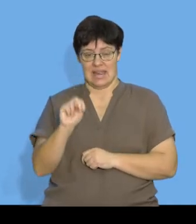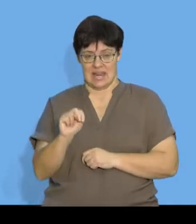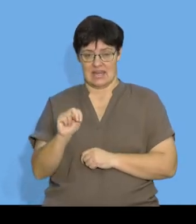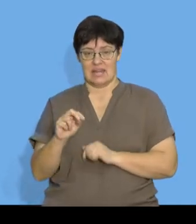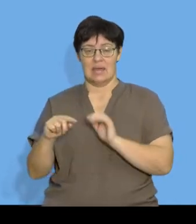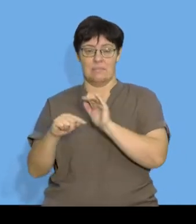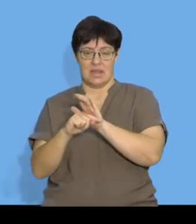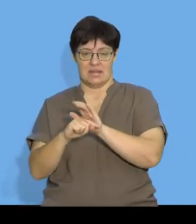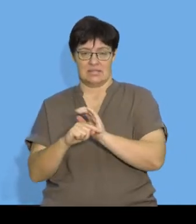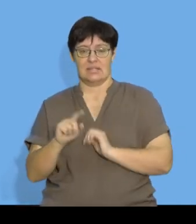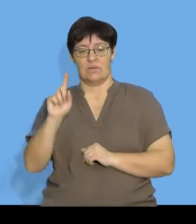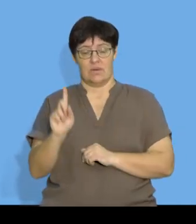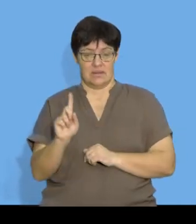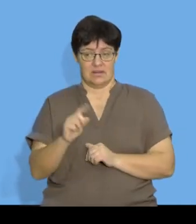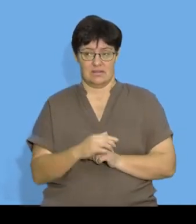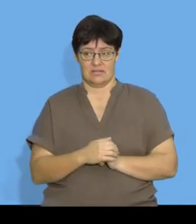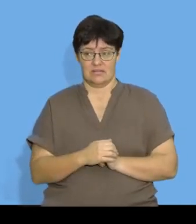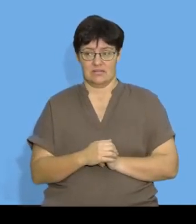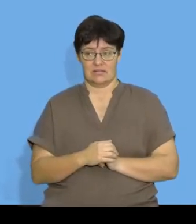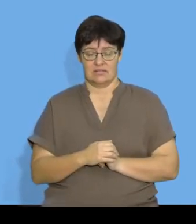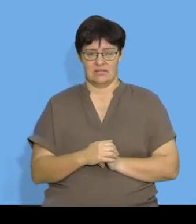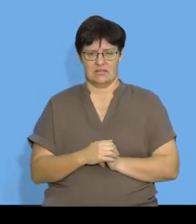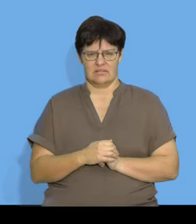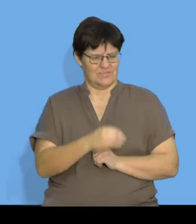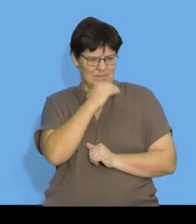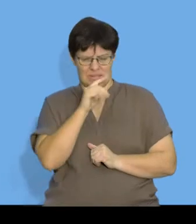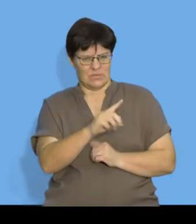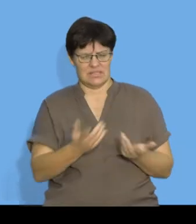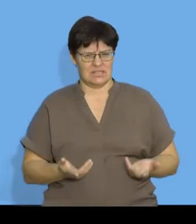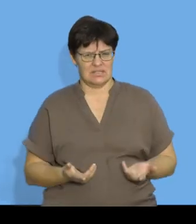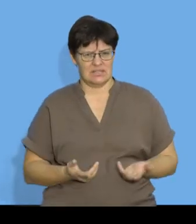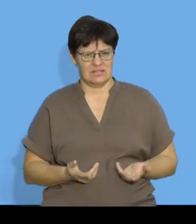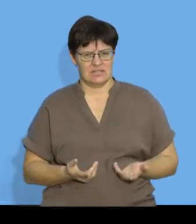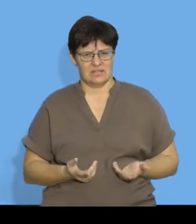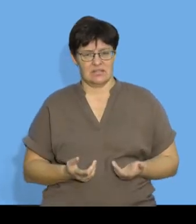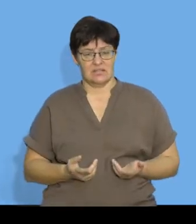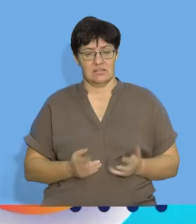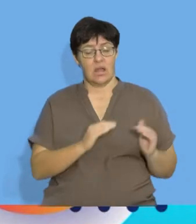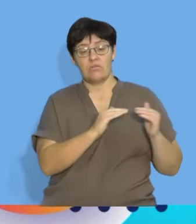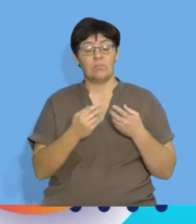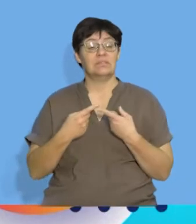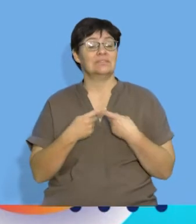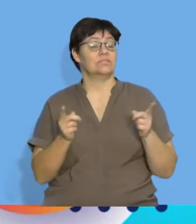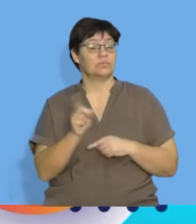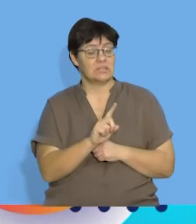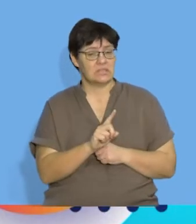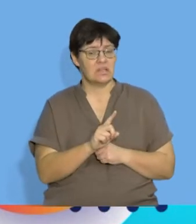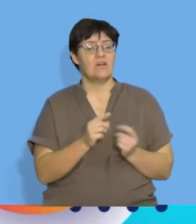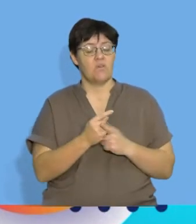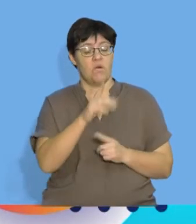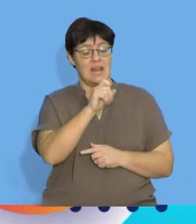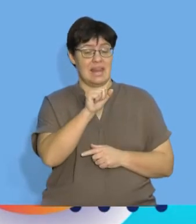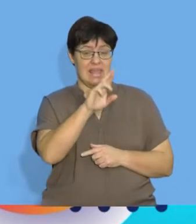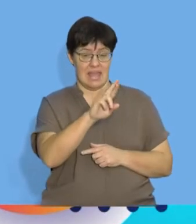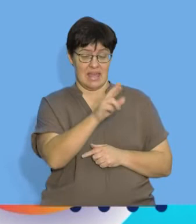minus 1. What this means, everyone, is the common difference can be calculated for a linear